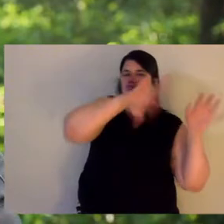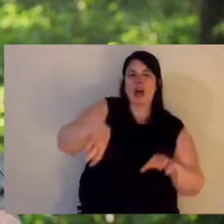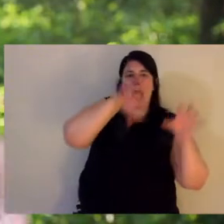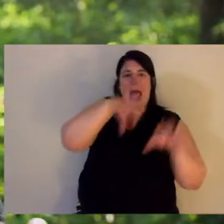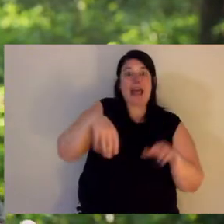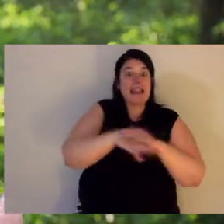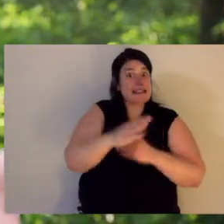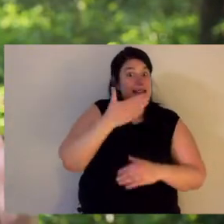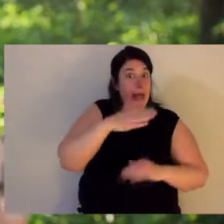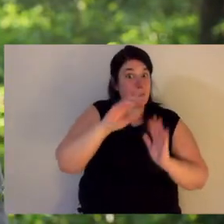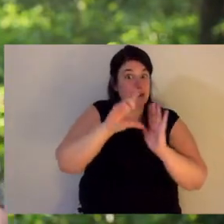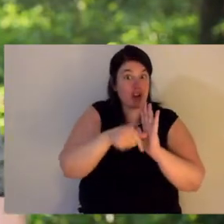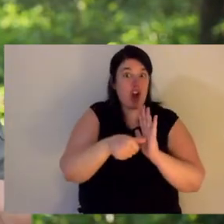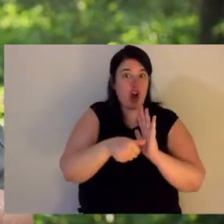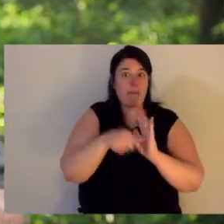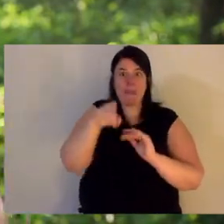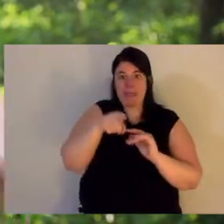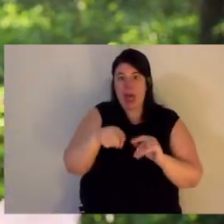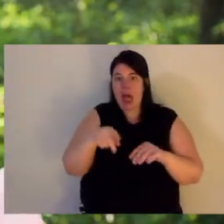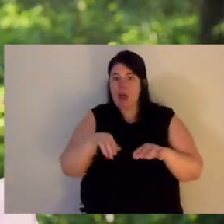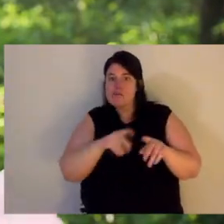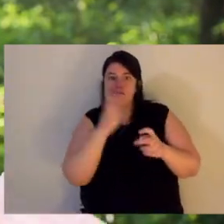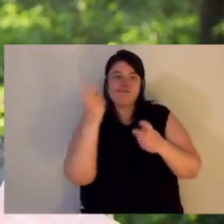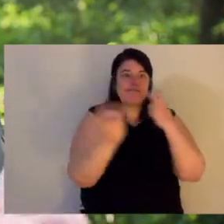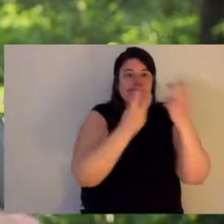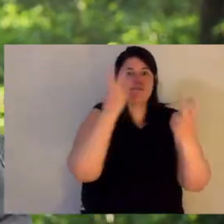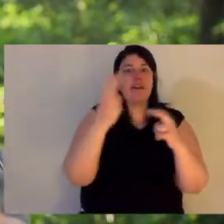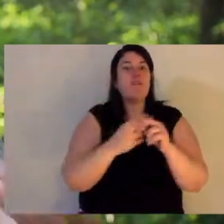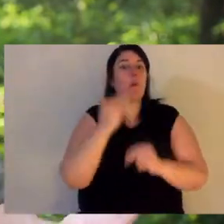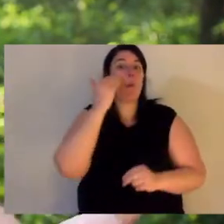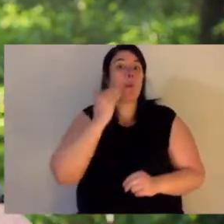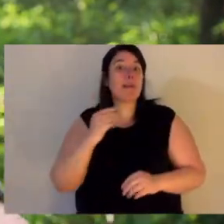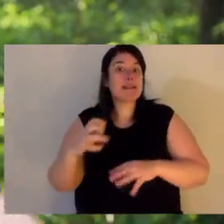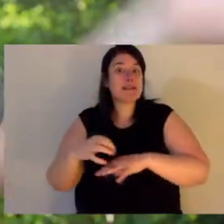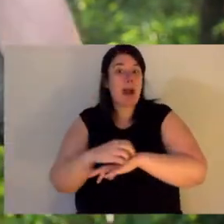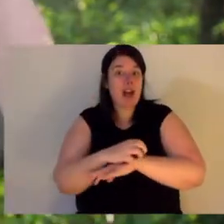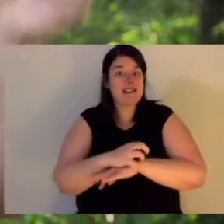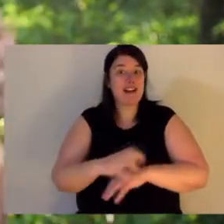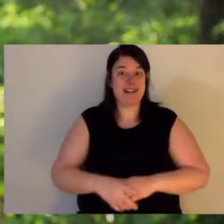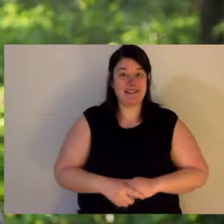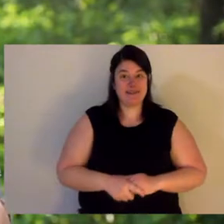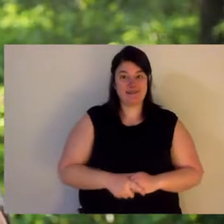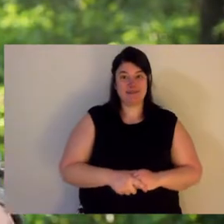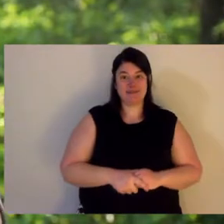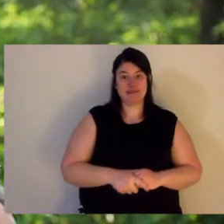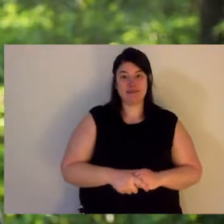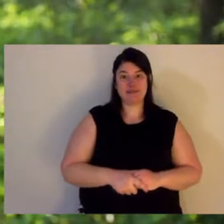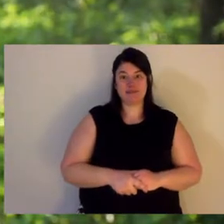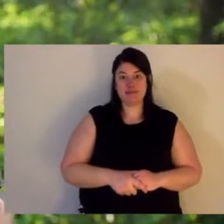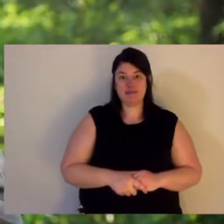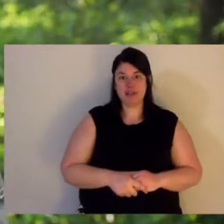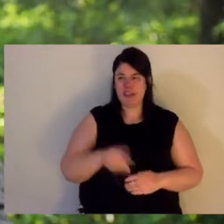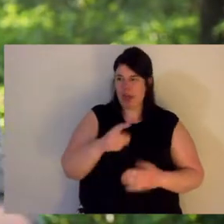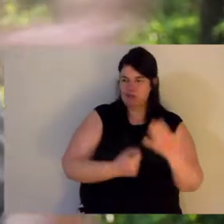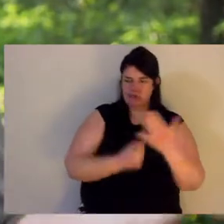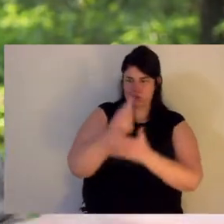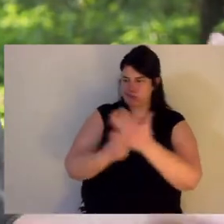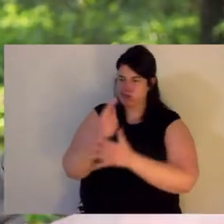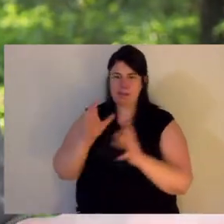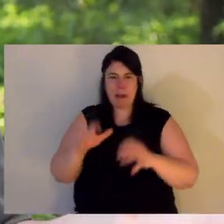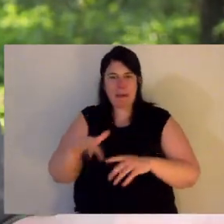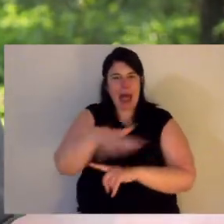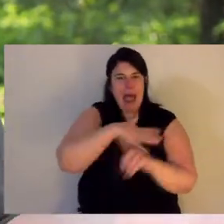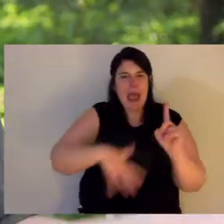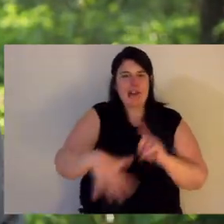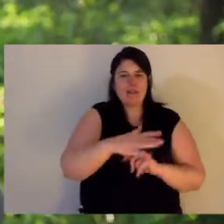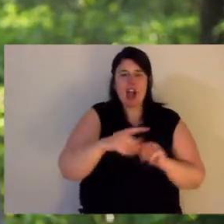And when they do that, that's when they turn up in weird areas. So, for example, it's rained. It's nice and moist and humid. The males go out in search